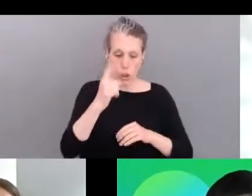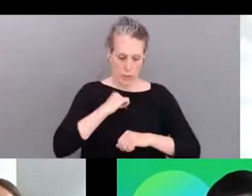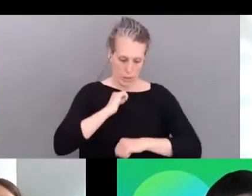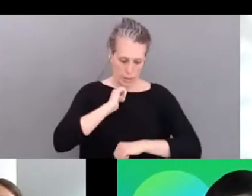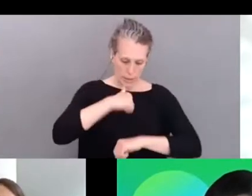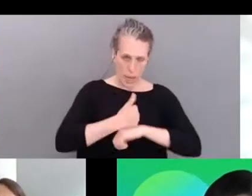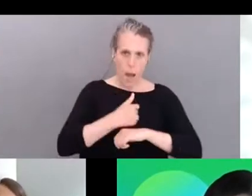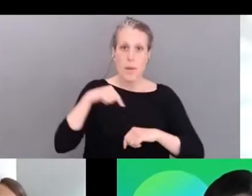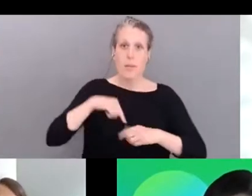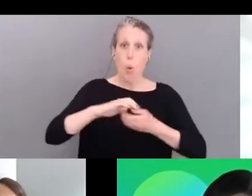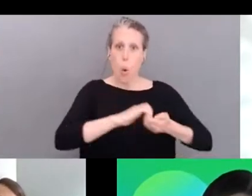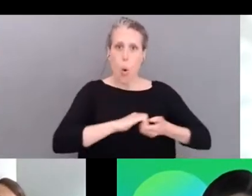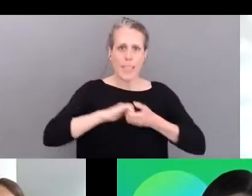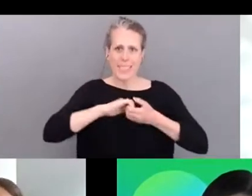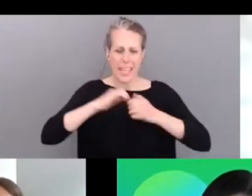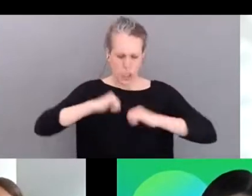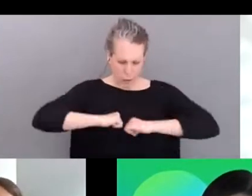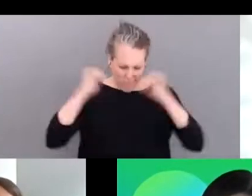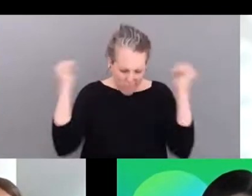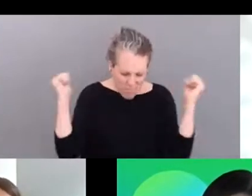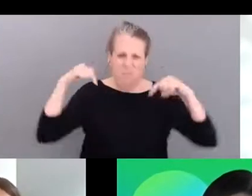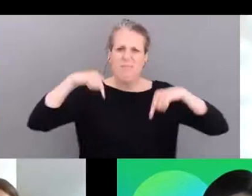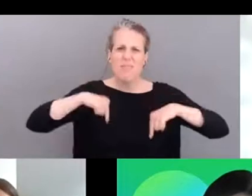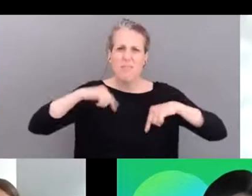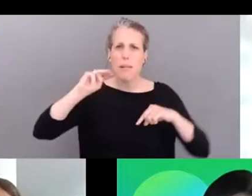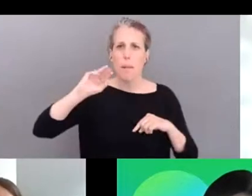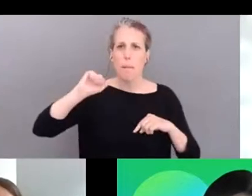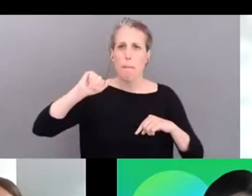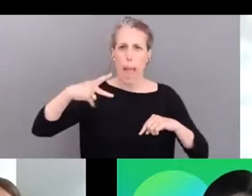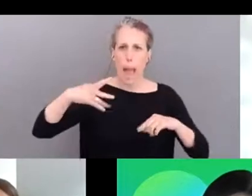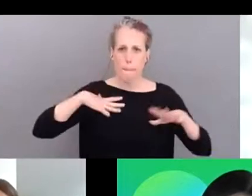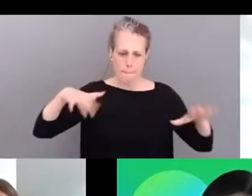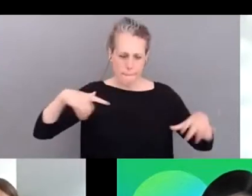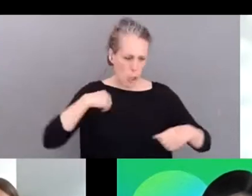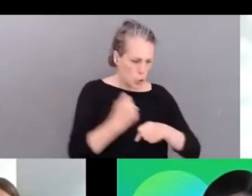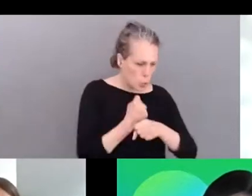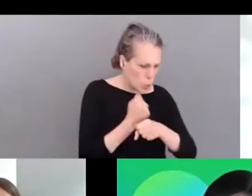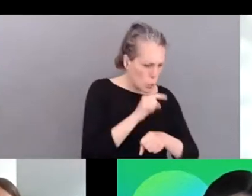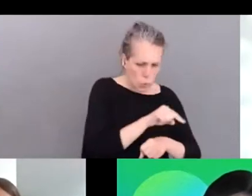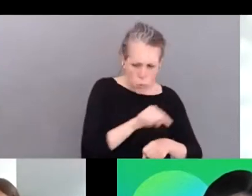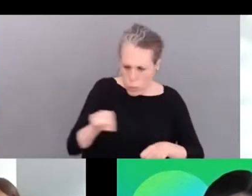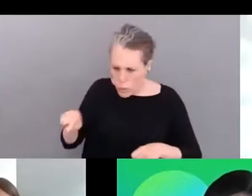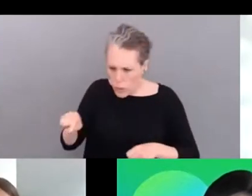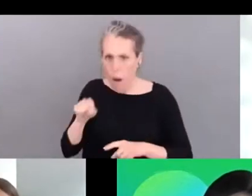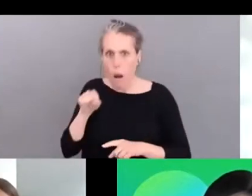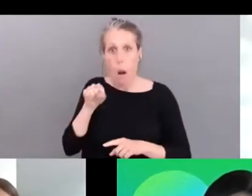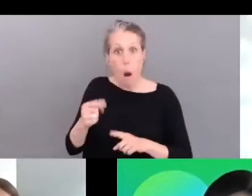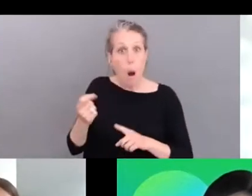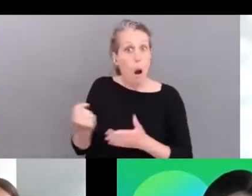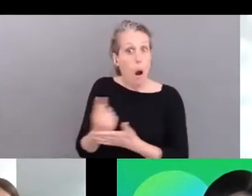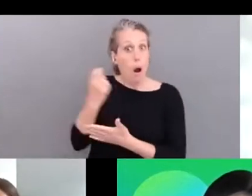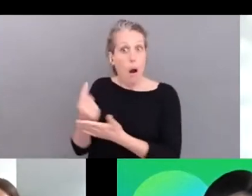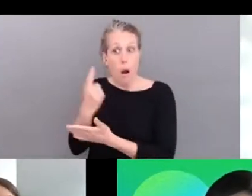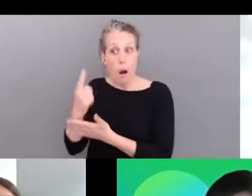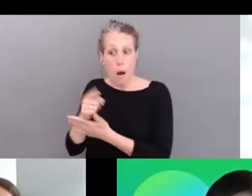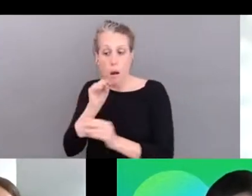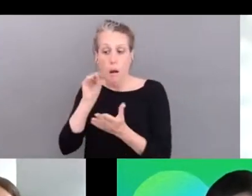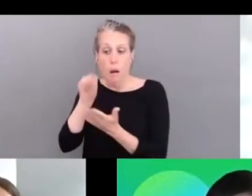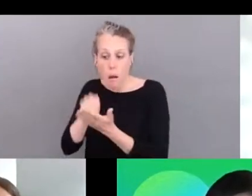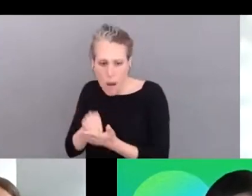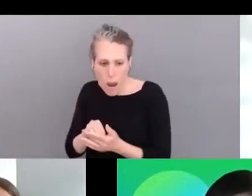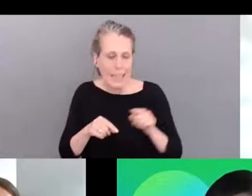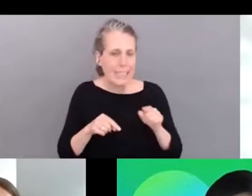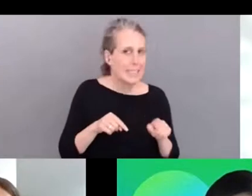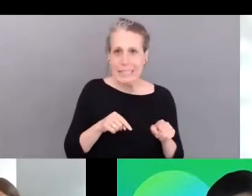uh we have started we have um identified risk and opportunities for each of the organizations even though we're all